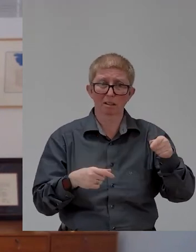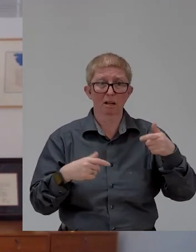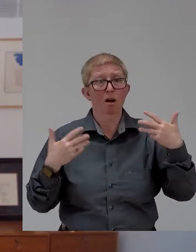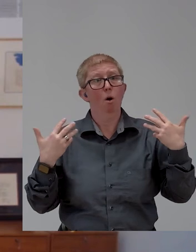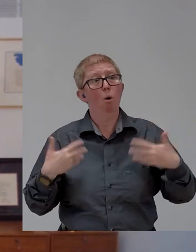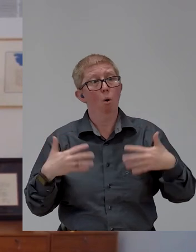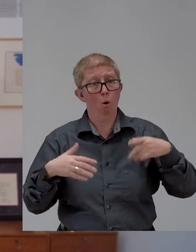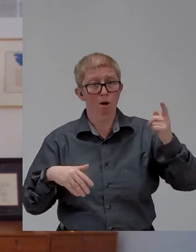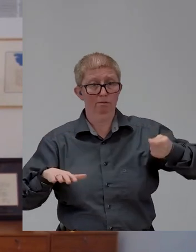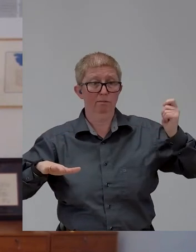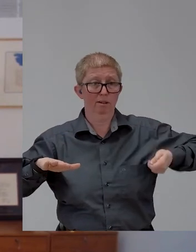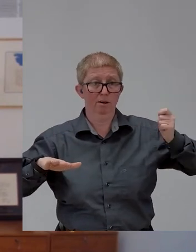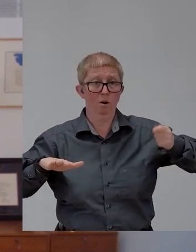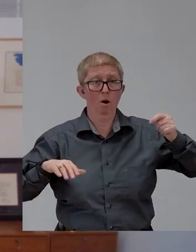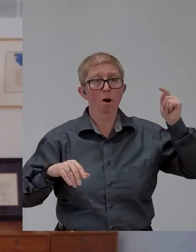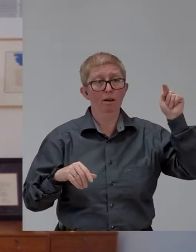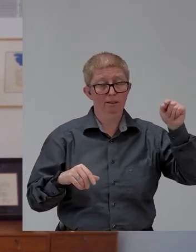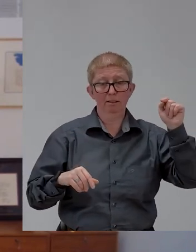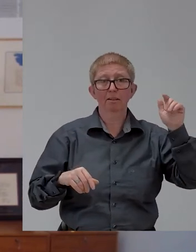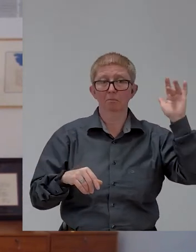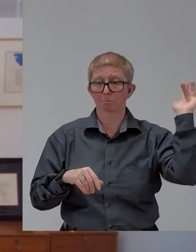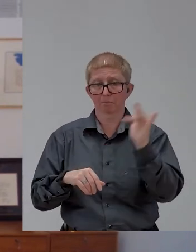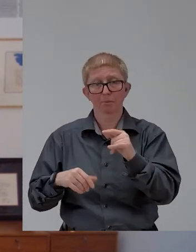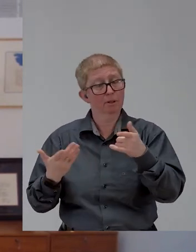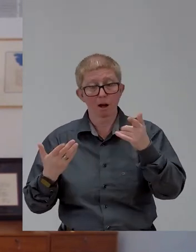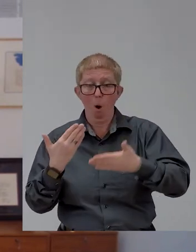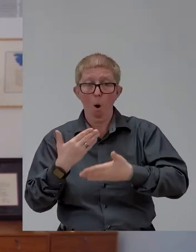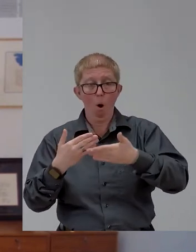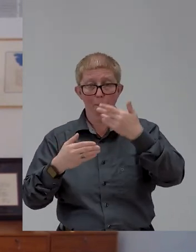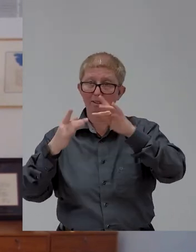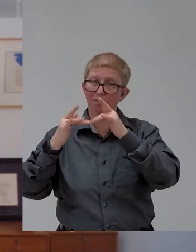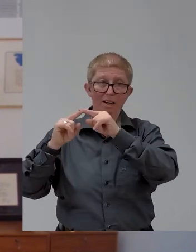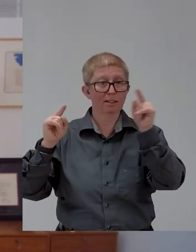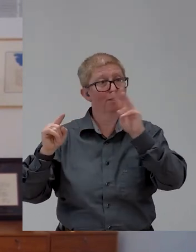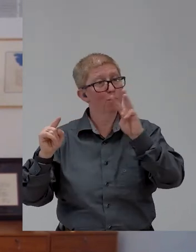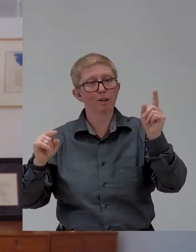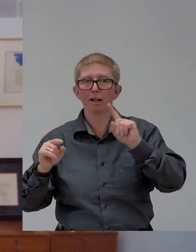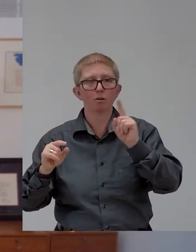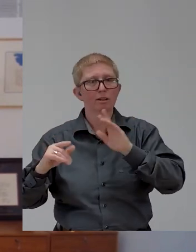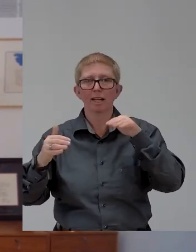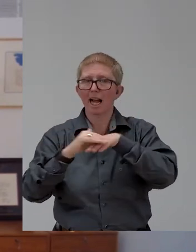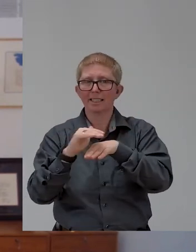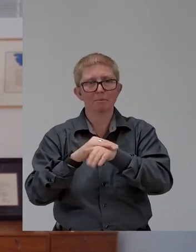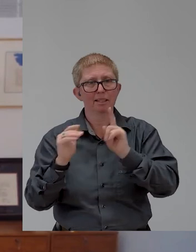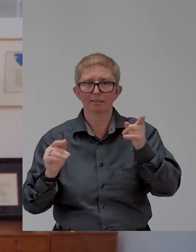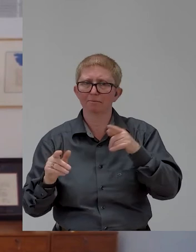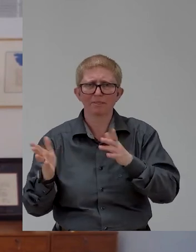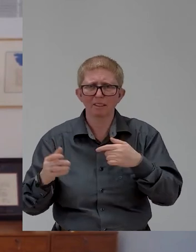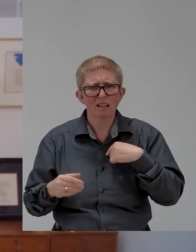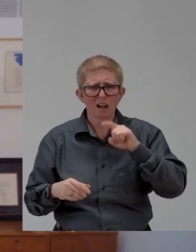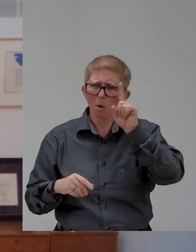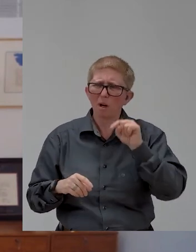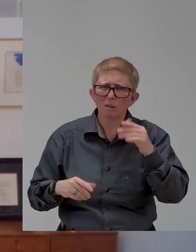accessible, right? And my question is always, doesn't Domino's Pizza want blind people to buy their pizza, right?